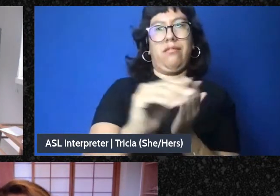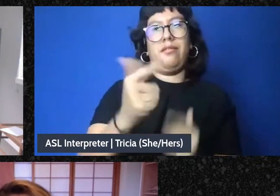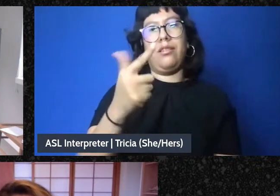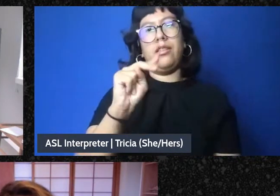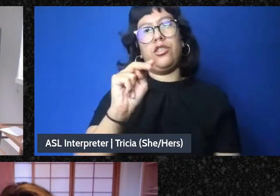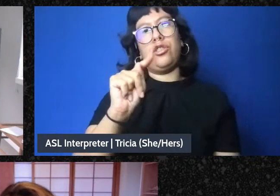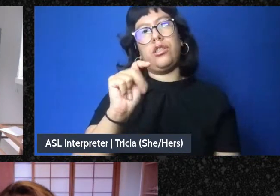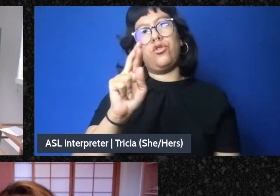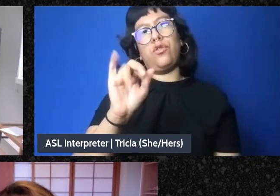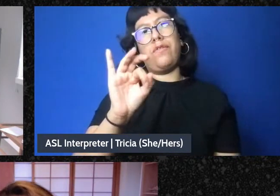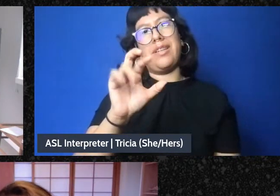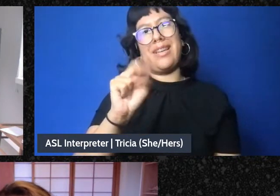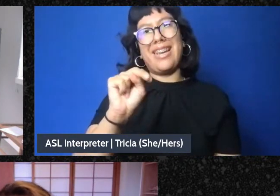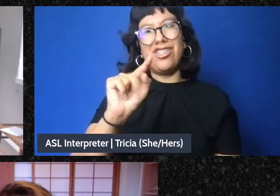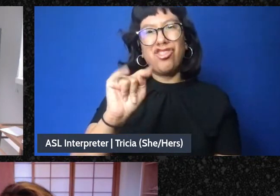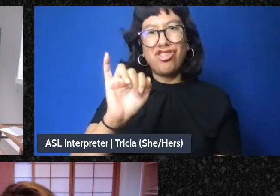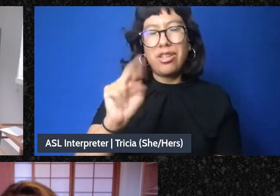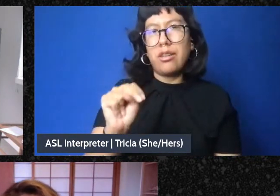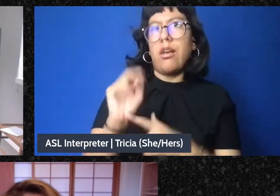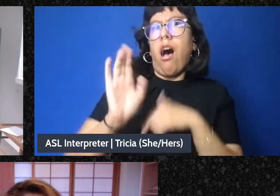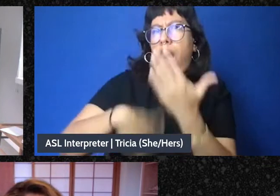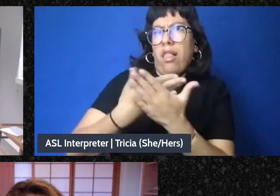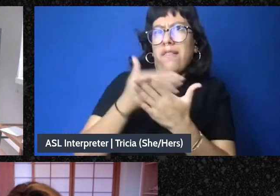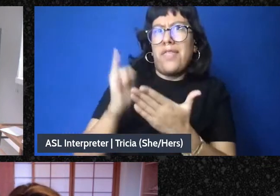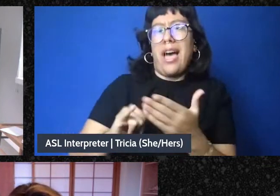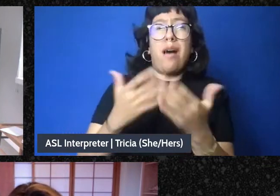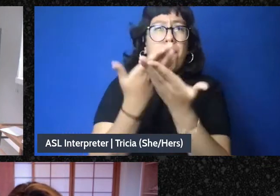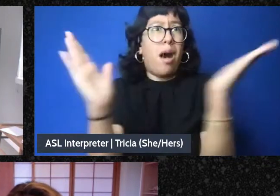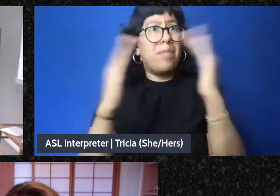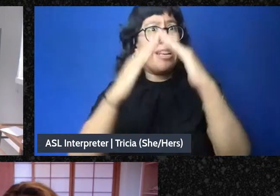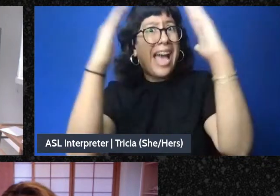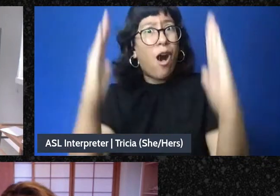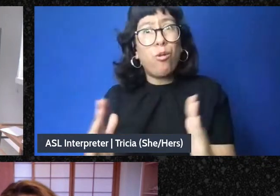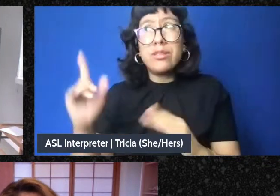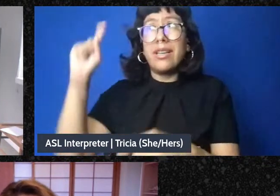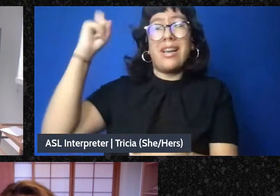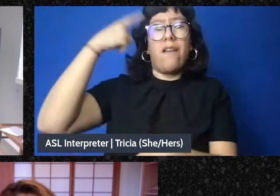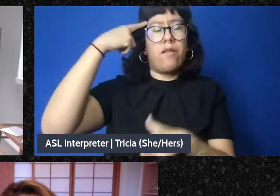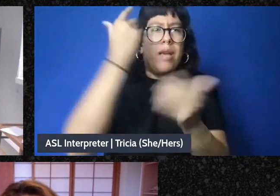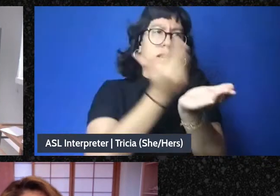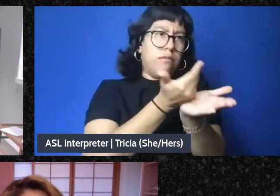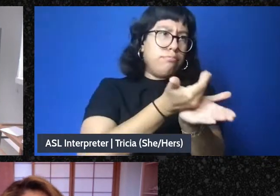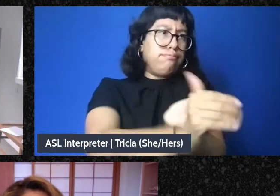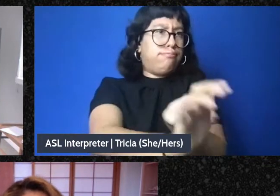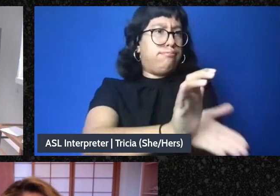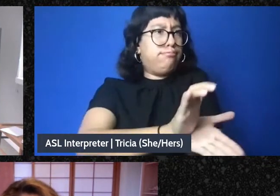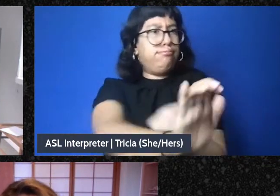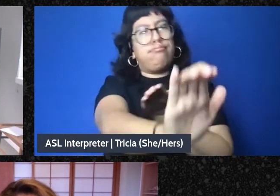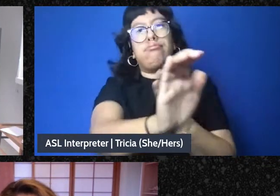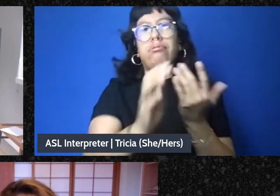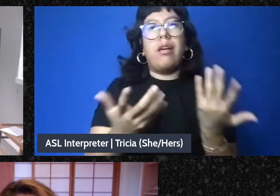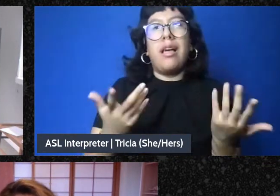The bulldozing of public housing that sustained minimal flood damage but was on valuable